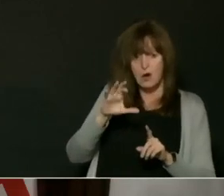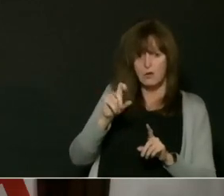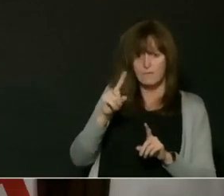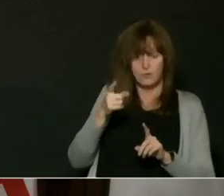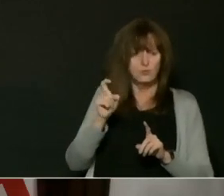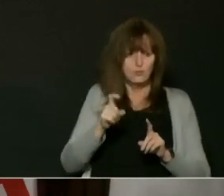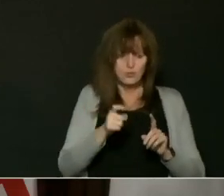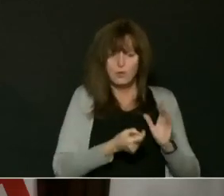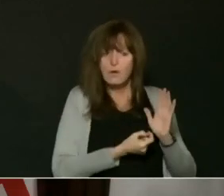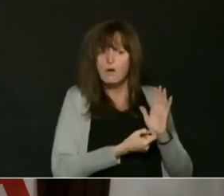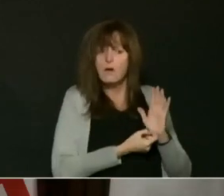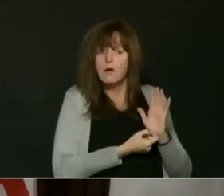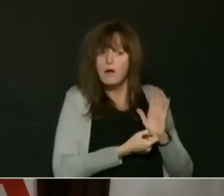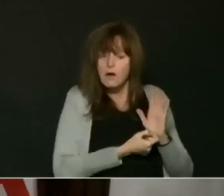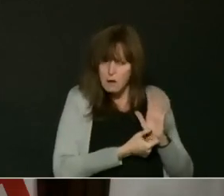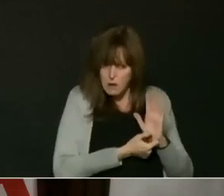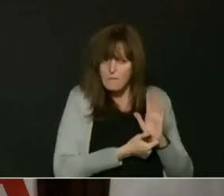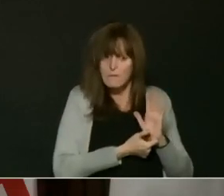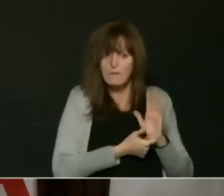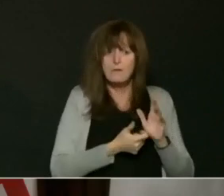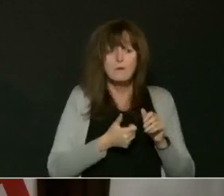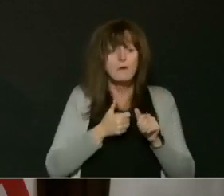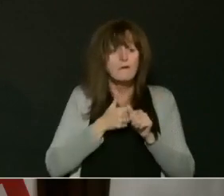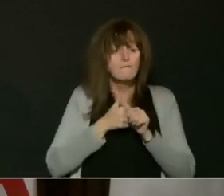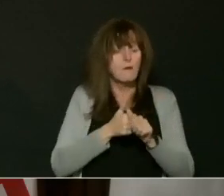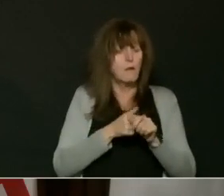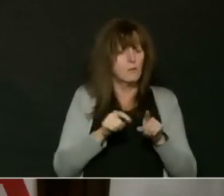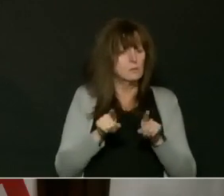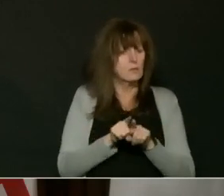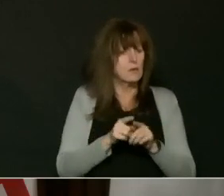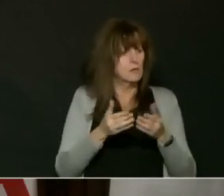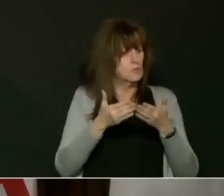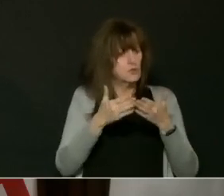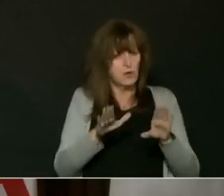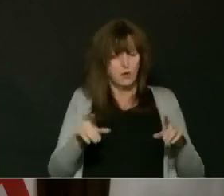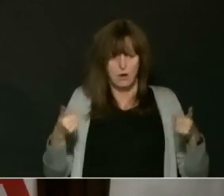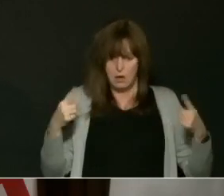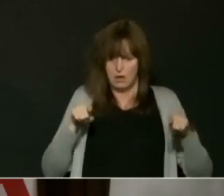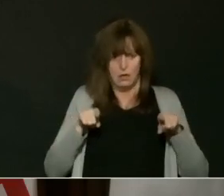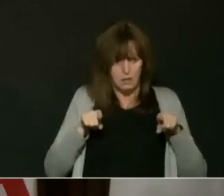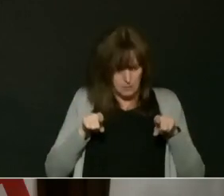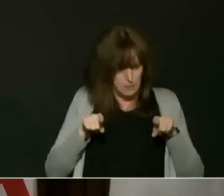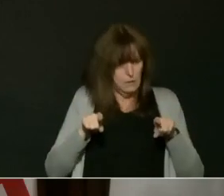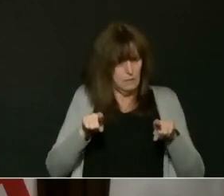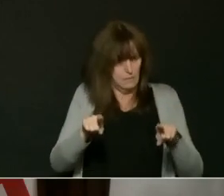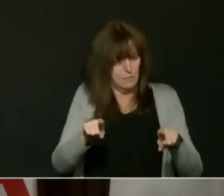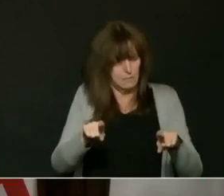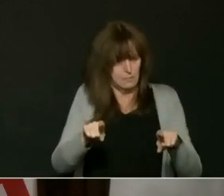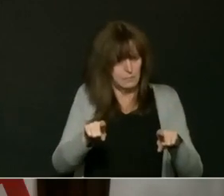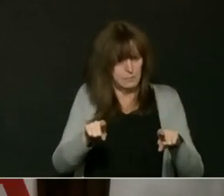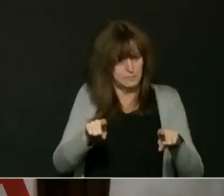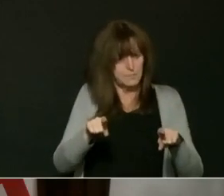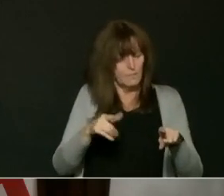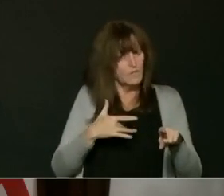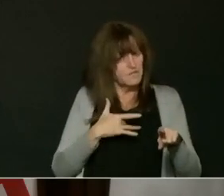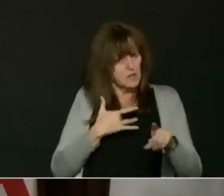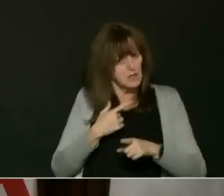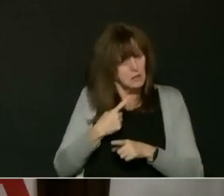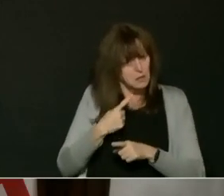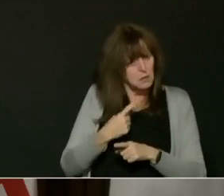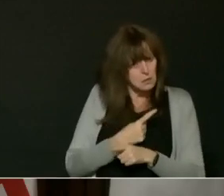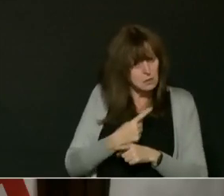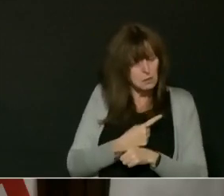of proof of immunization for other venues. So I think it's timely to remove them for businesses.